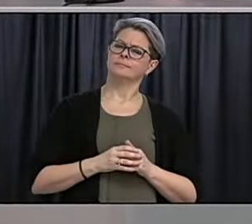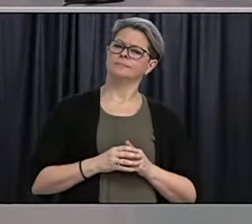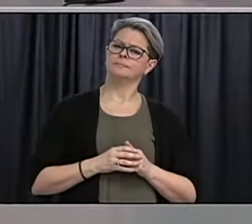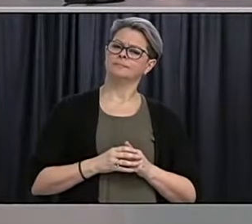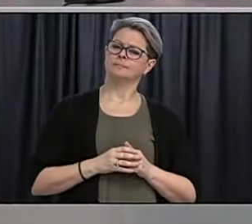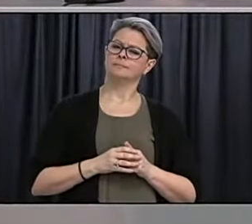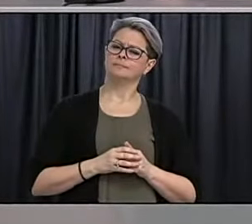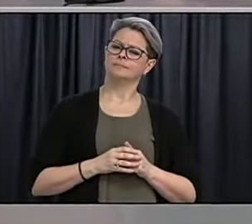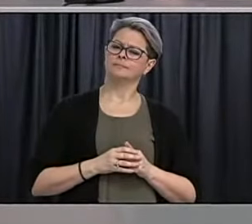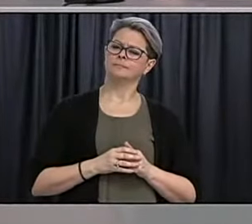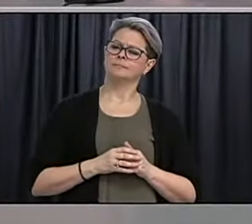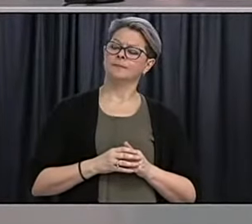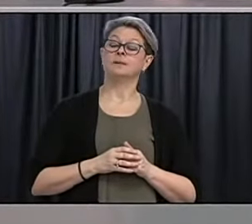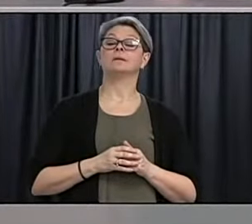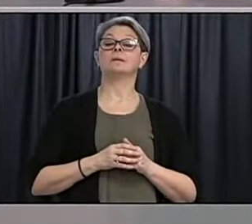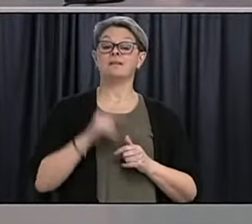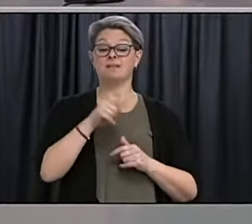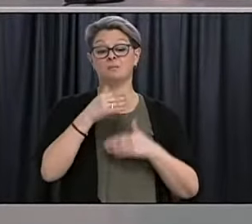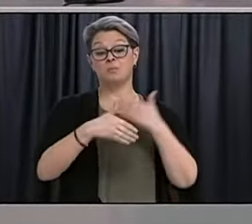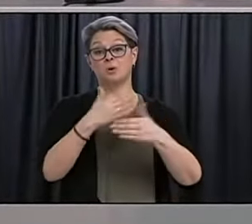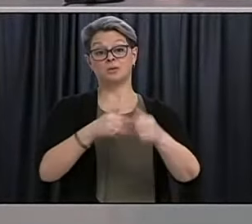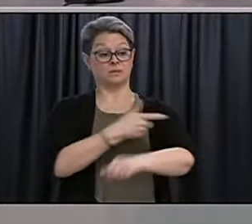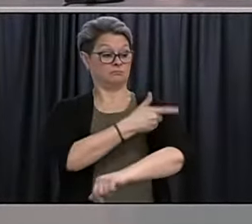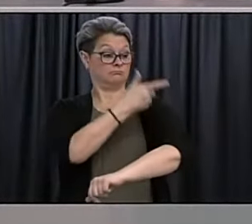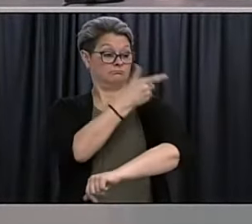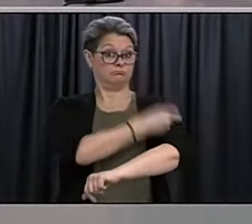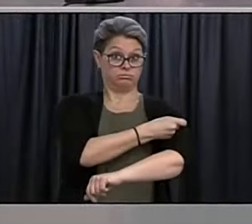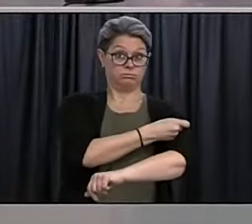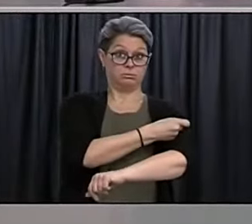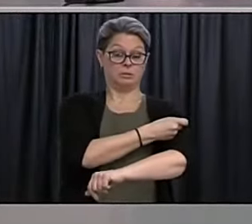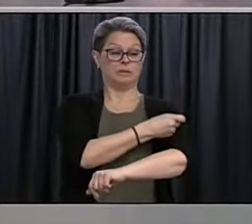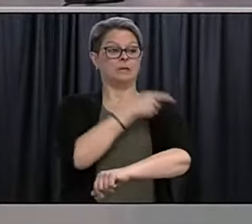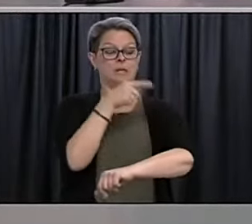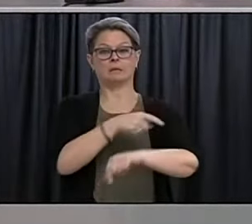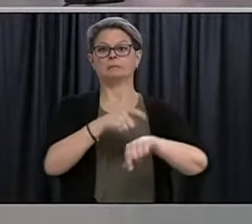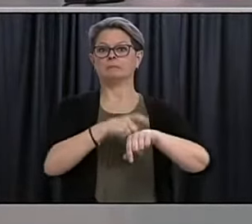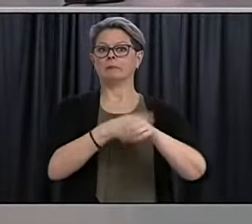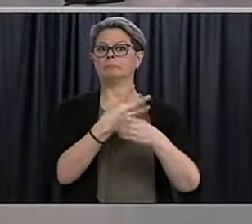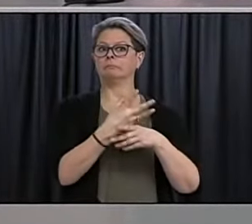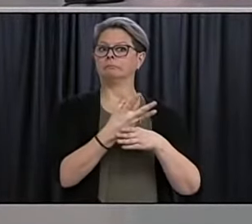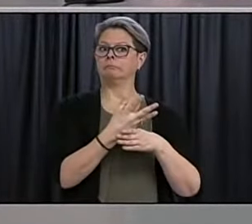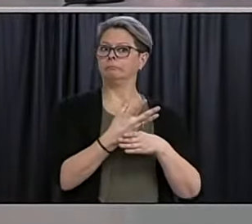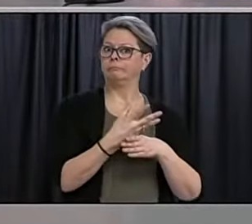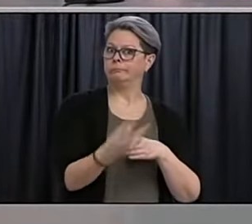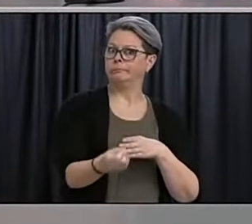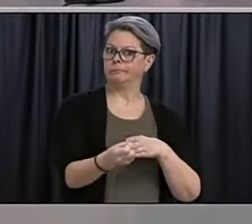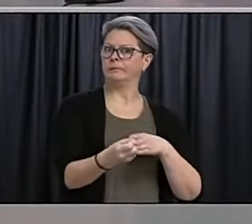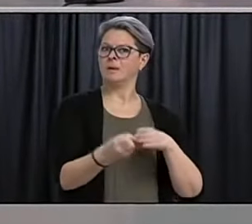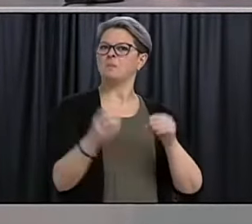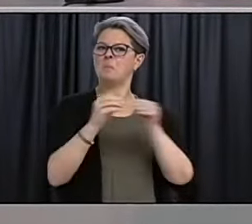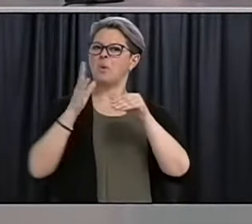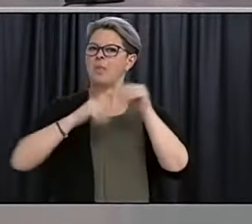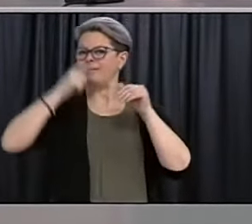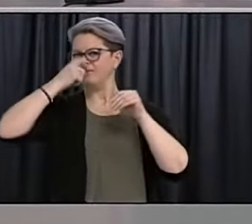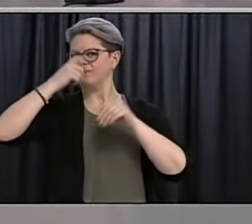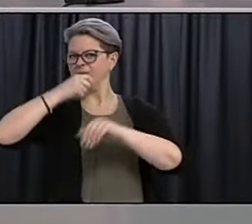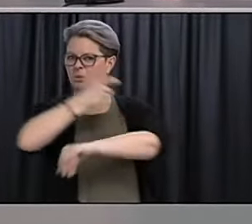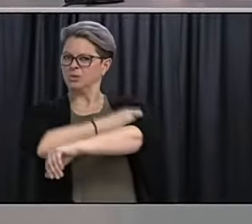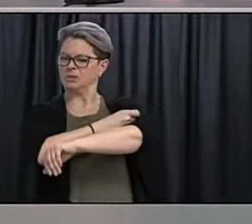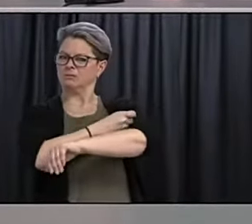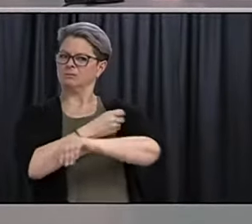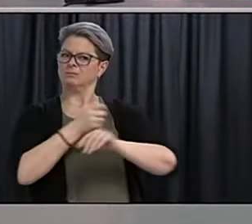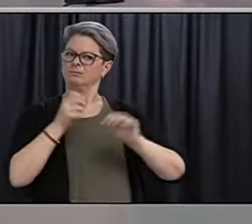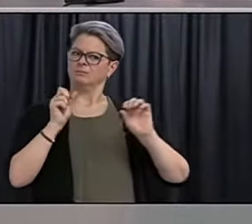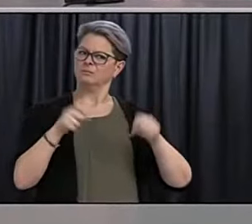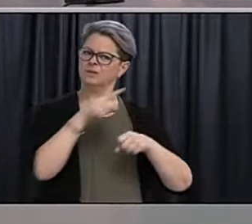giving of COVID vaccination can be a bit more time consuming than perhaps, you know, receiving the typical flu shot. I was wondering if you could just